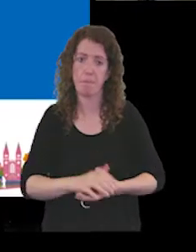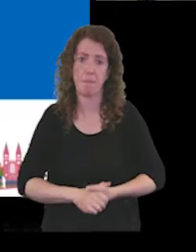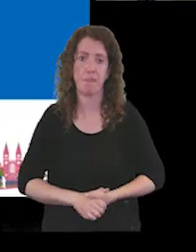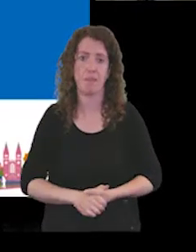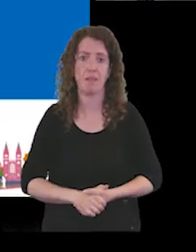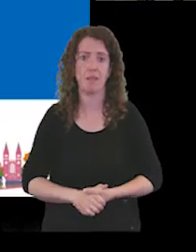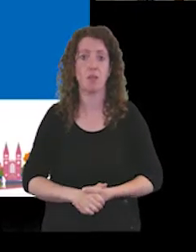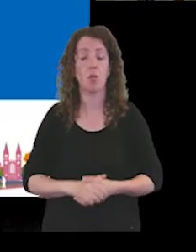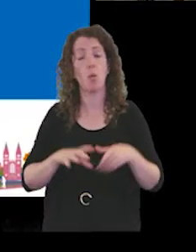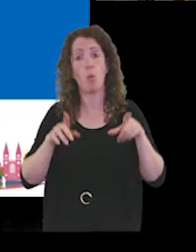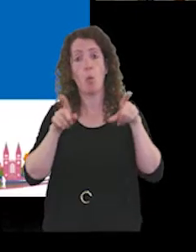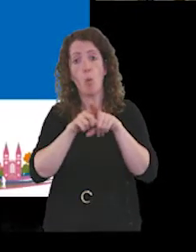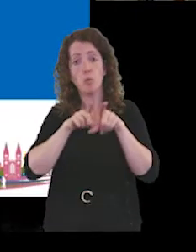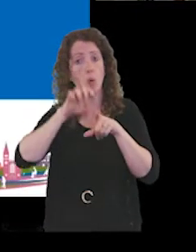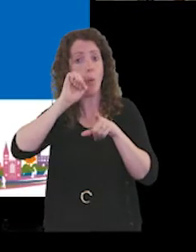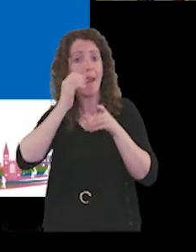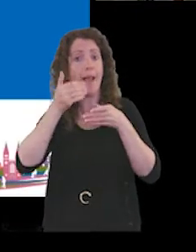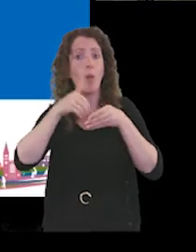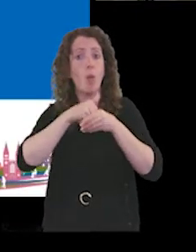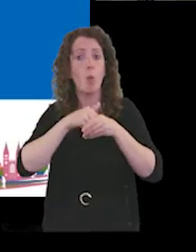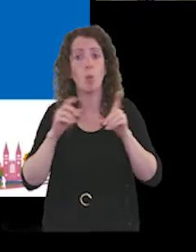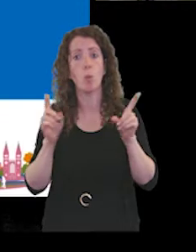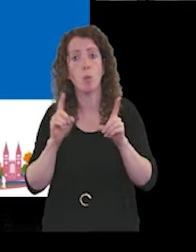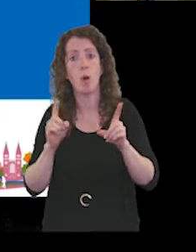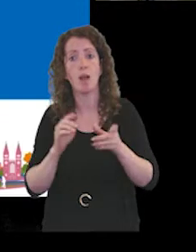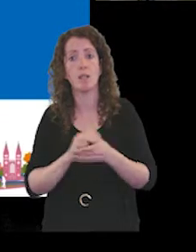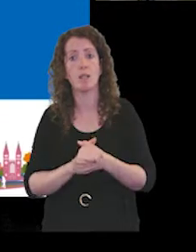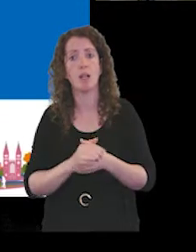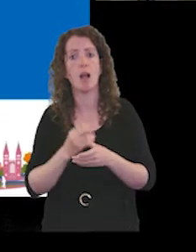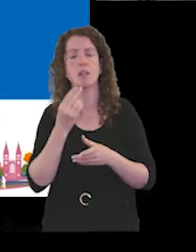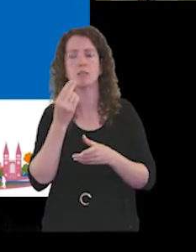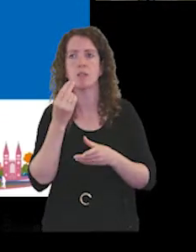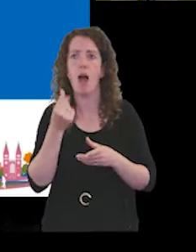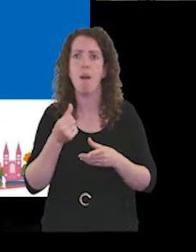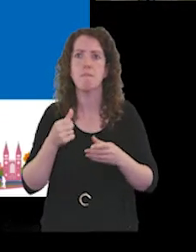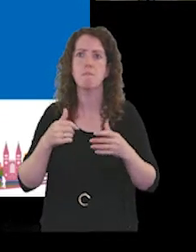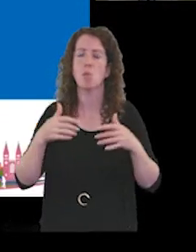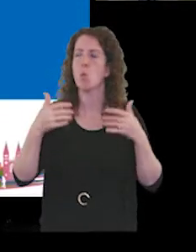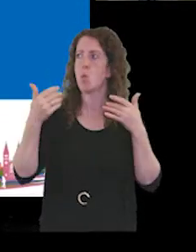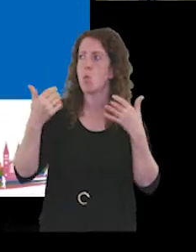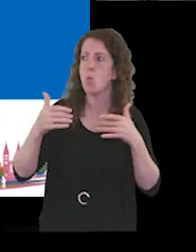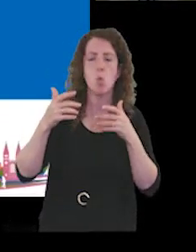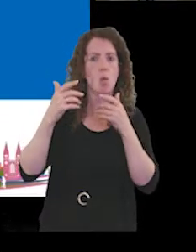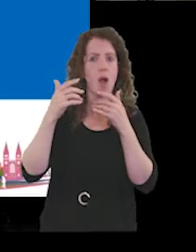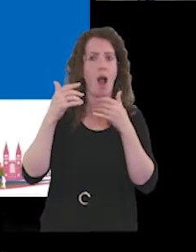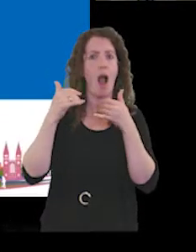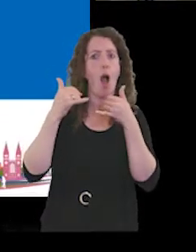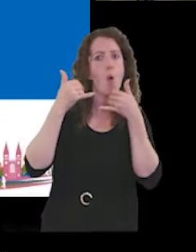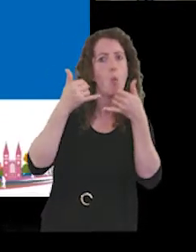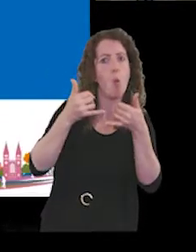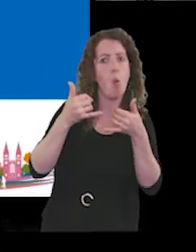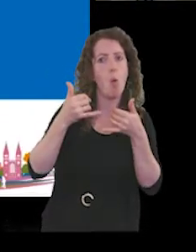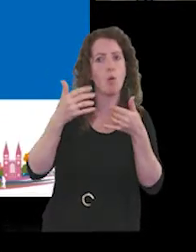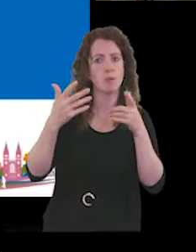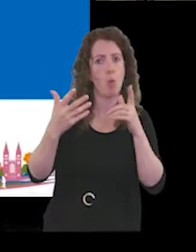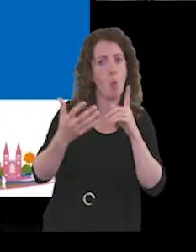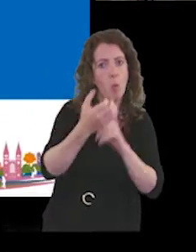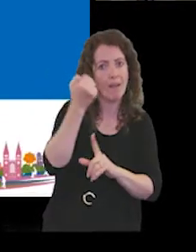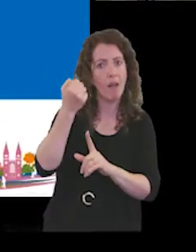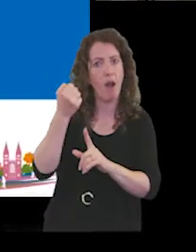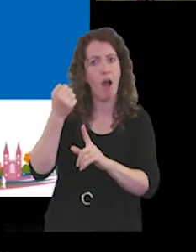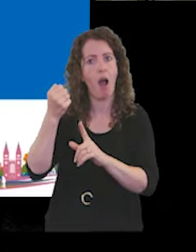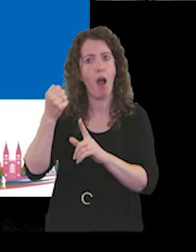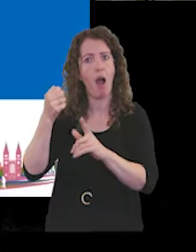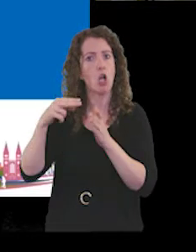And also include some of the brilliant awards, winners, shortlisters